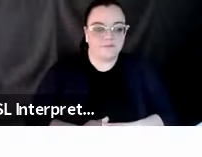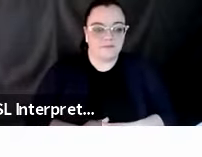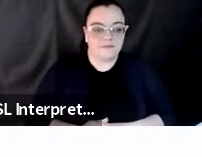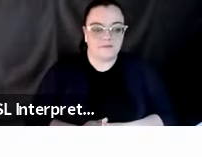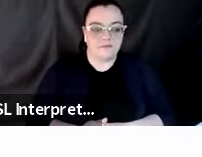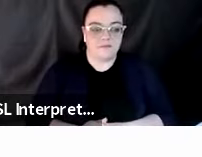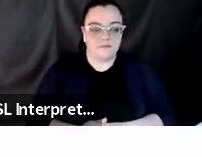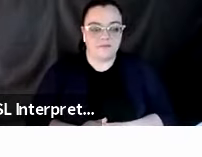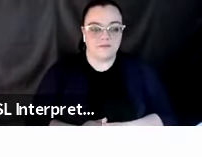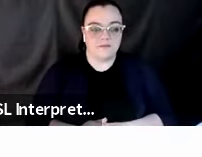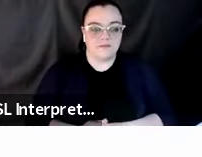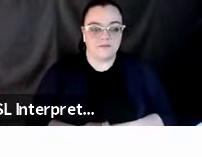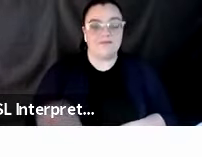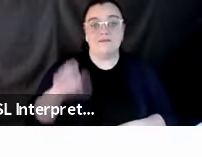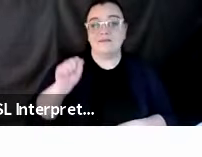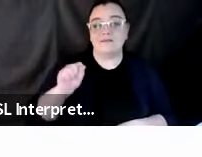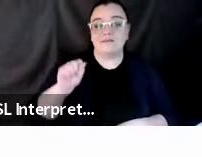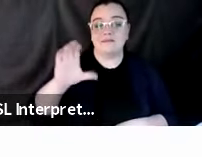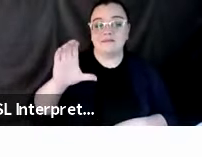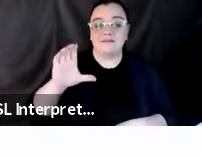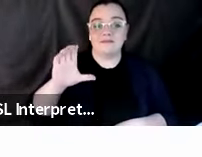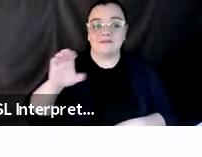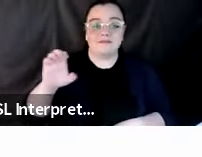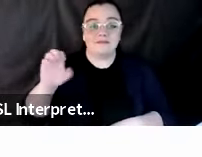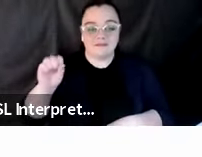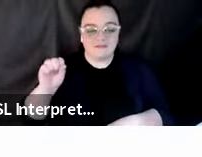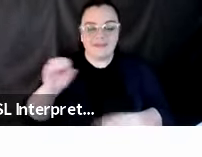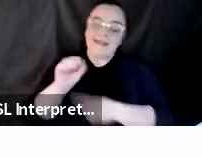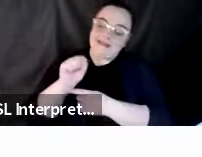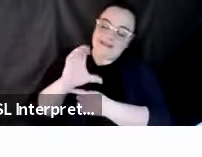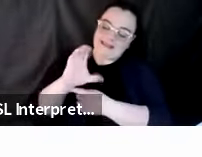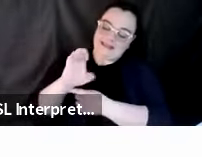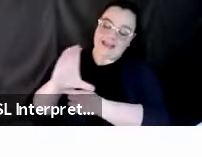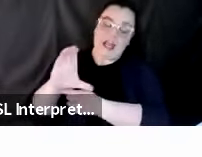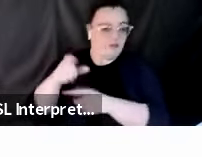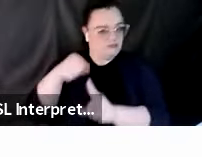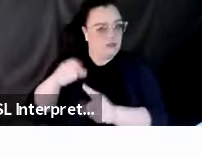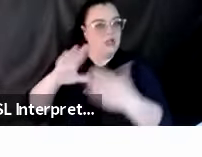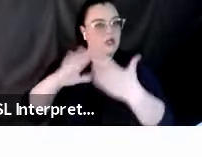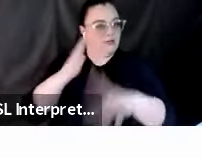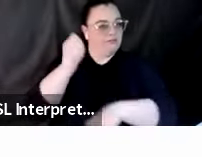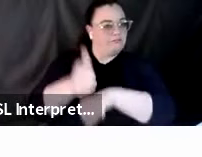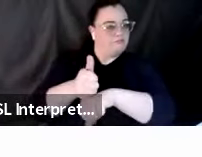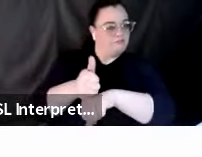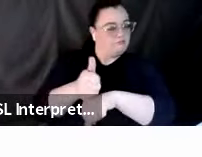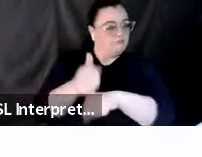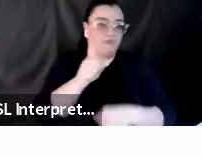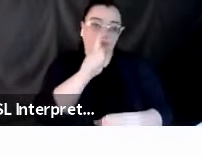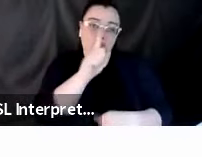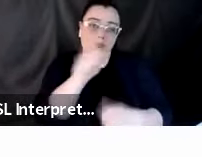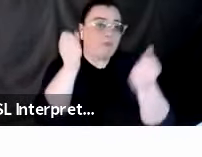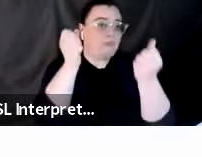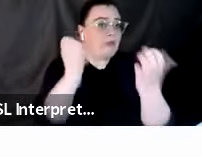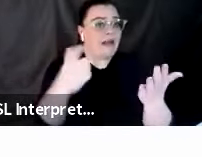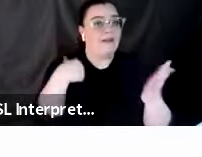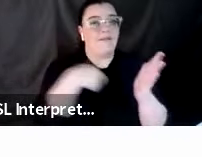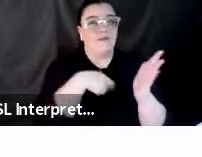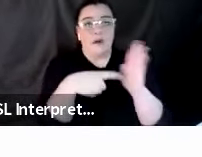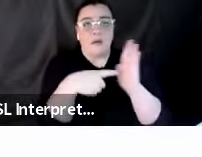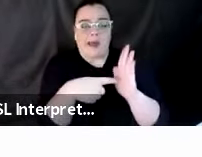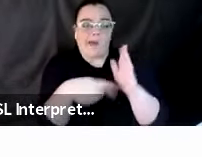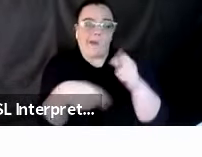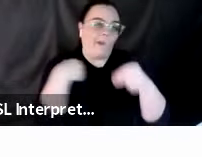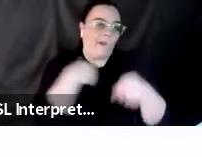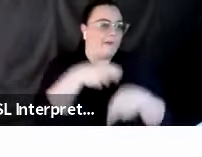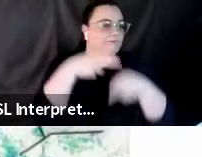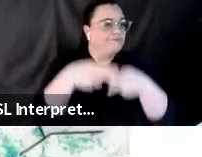So SCEC is community-based. So it's now no surprise that a lot of our models are called community models.